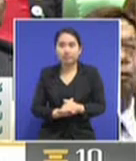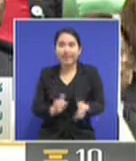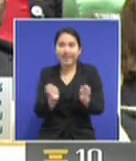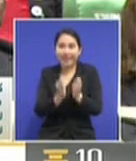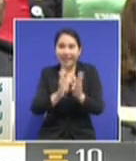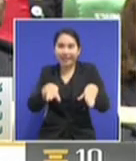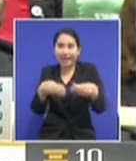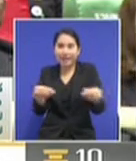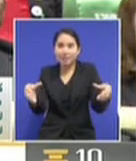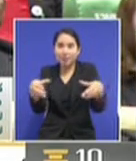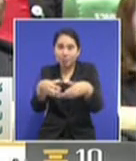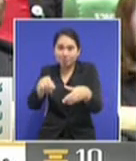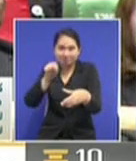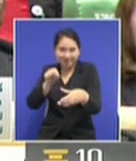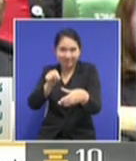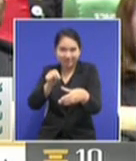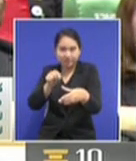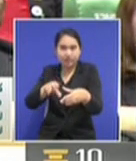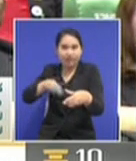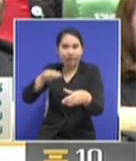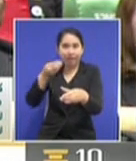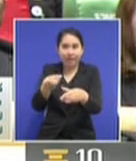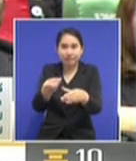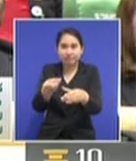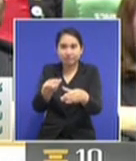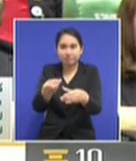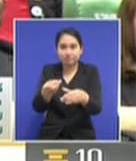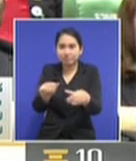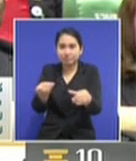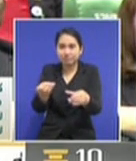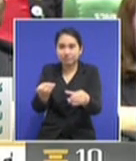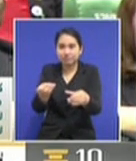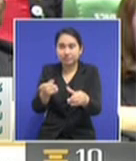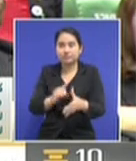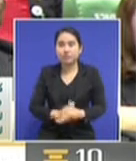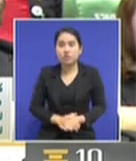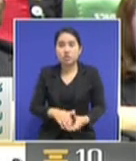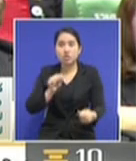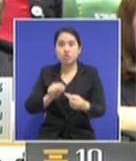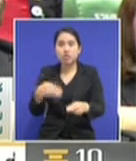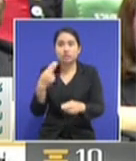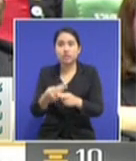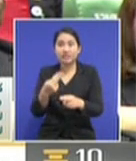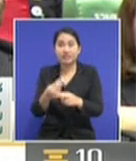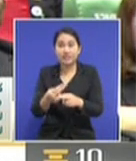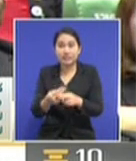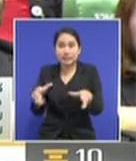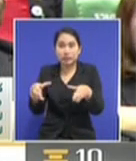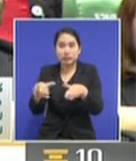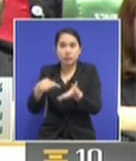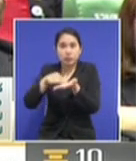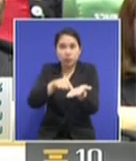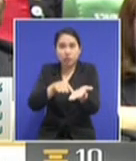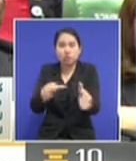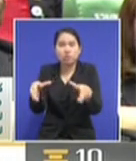later there was a meme sharing online. Some MPs sleeping and some funny